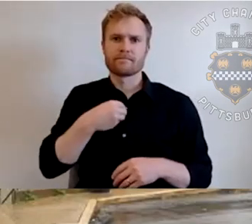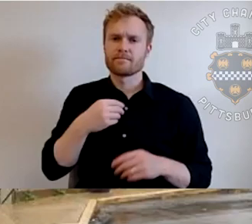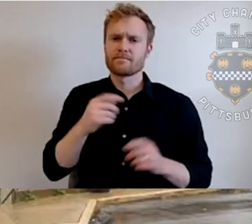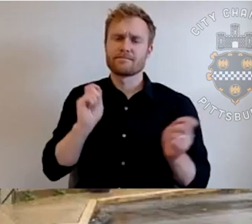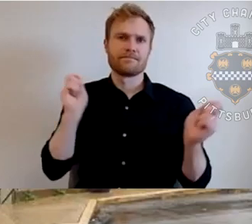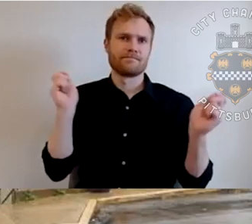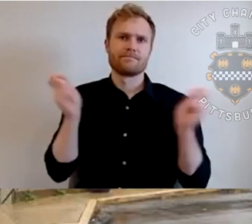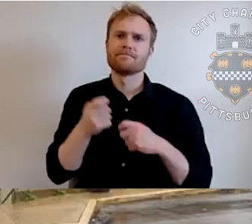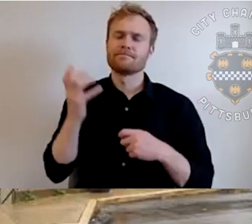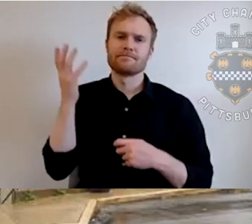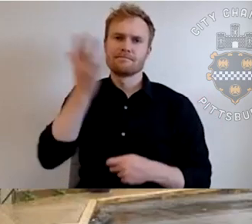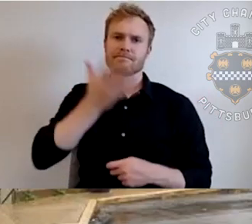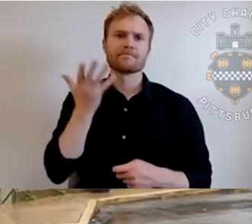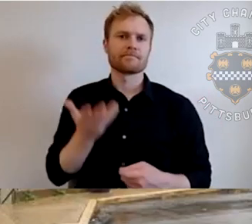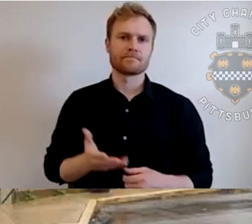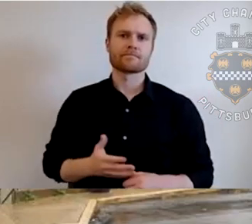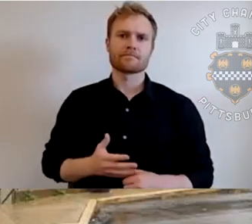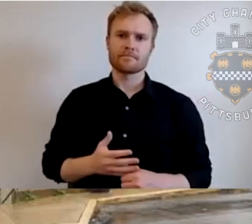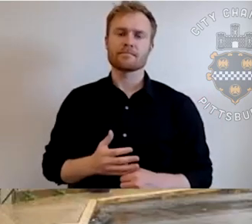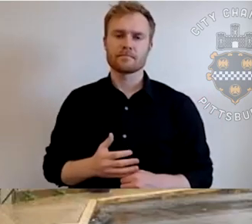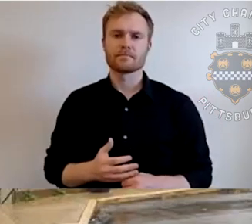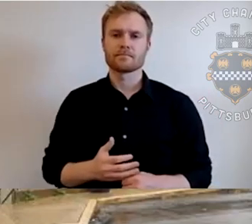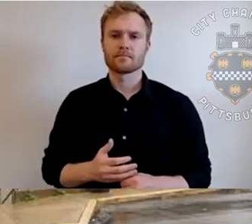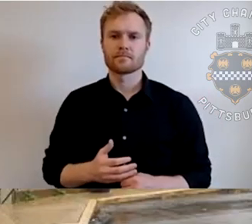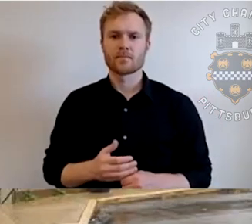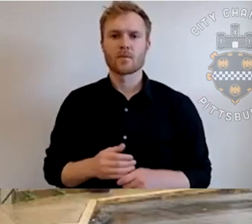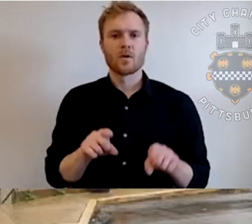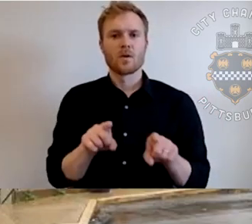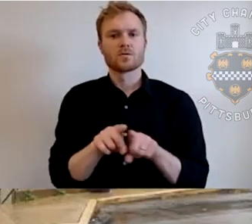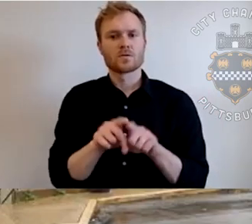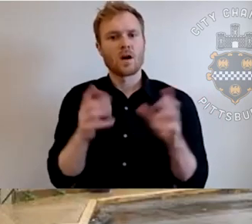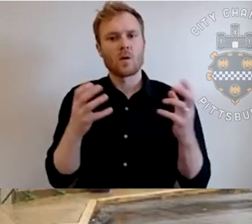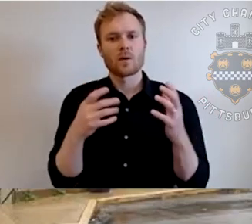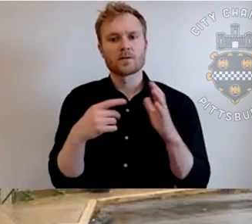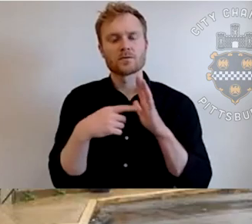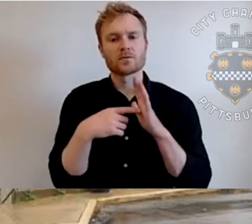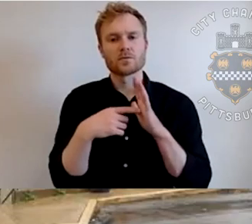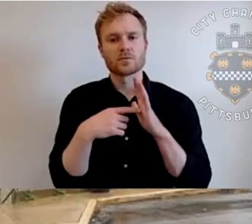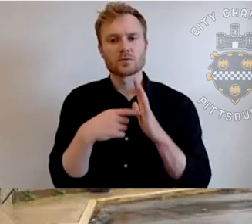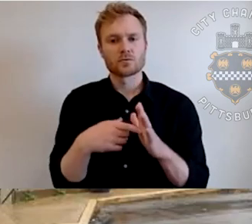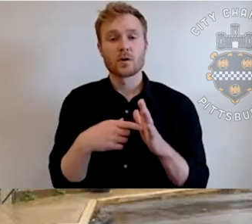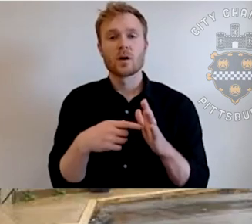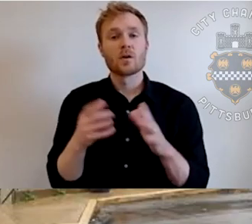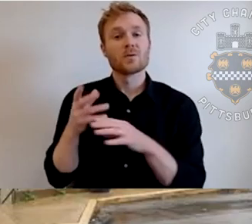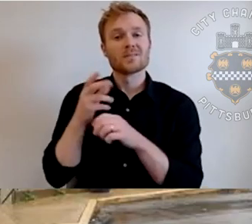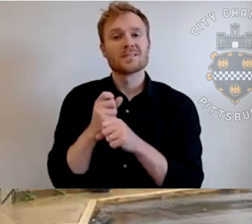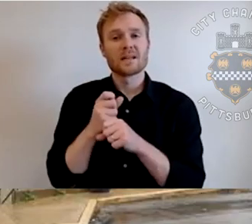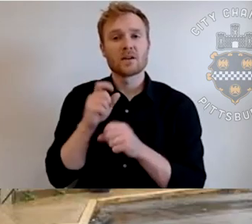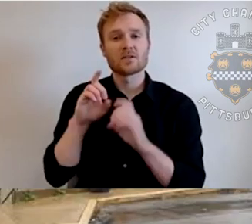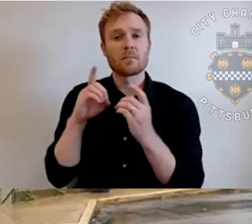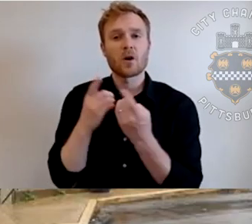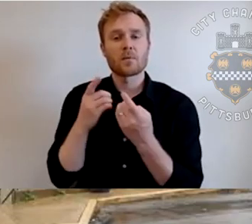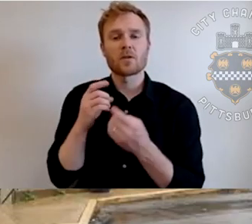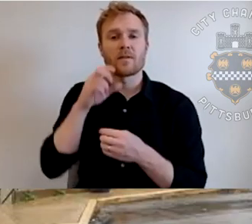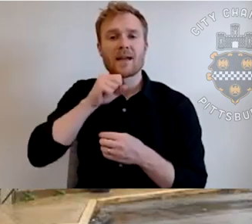appearance of the, of the facility from the street. Um, I also want to point out too, that we did receive a Department of Aging grant, smoke